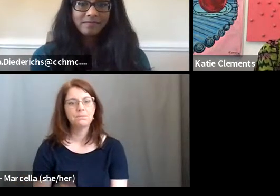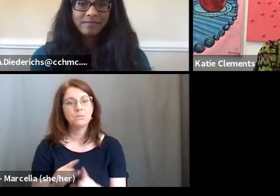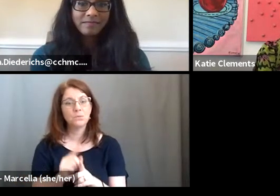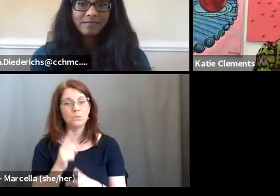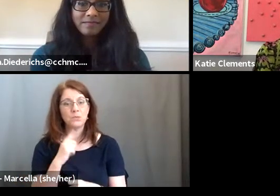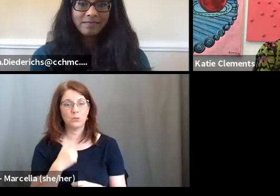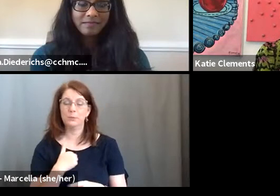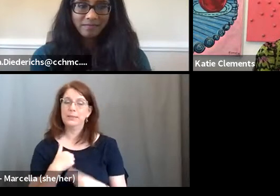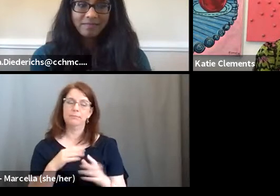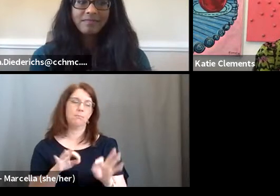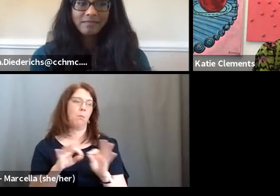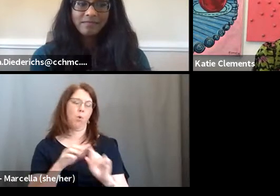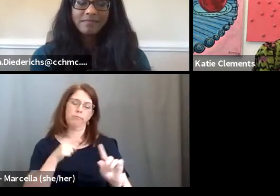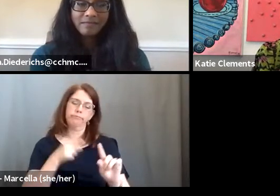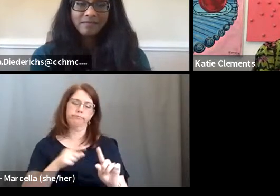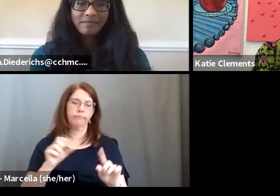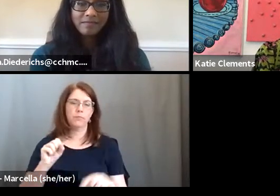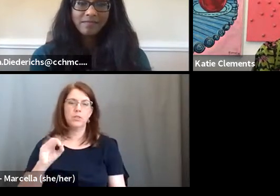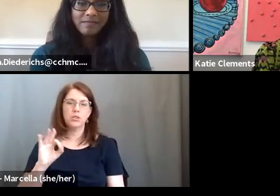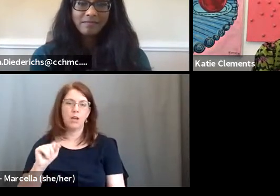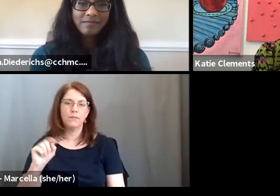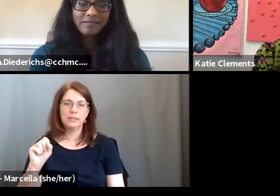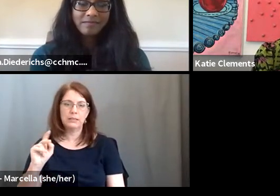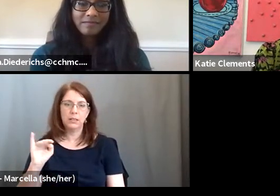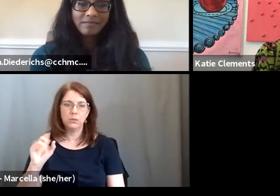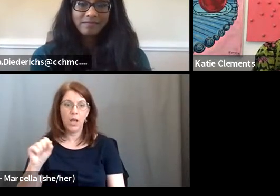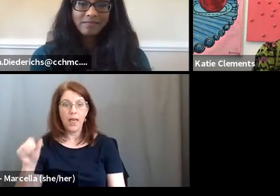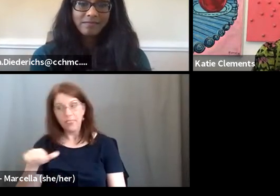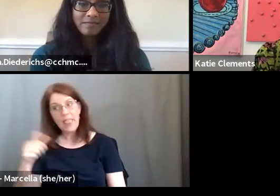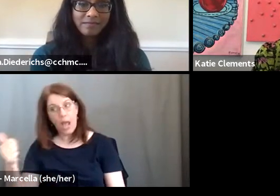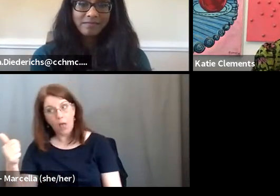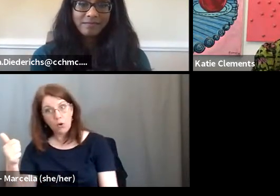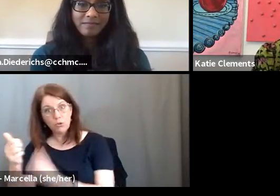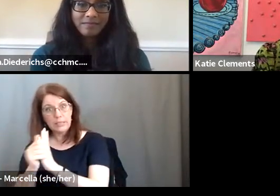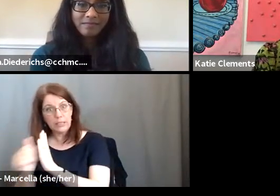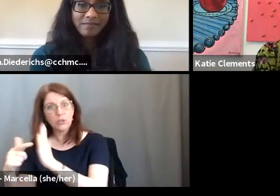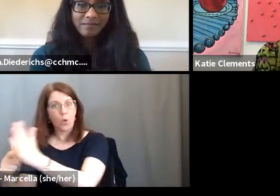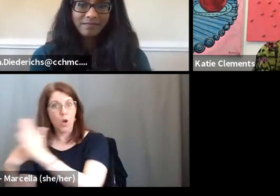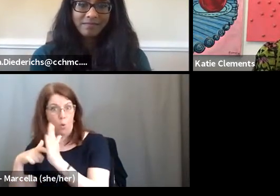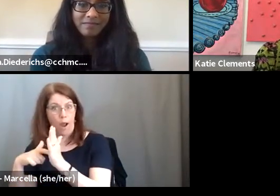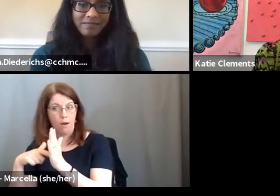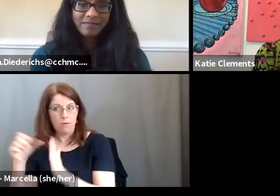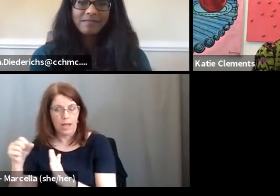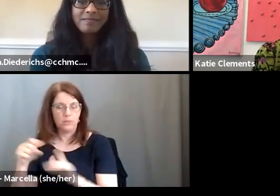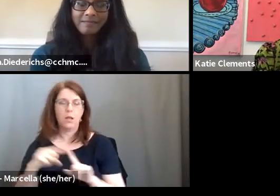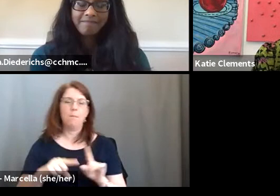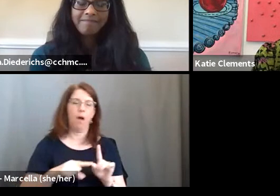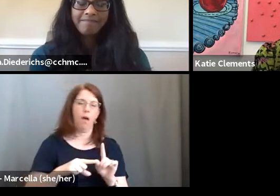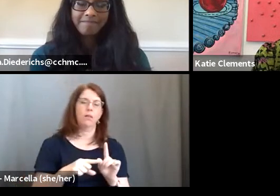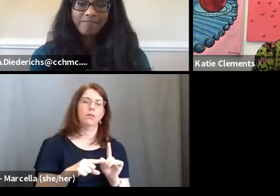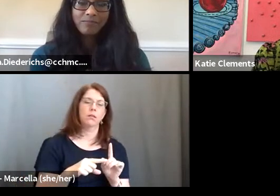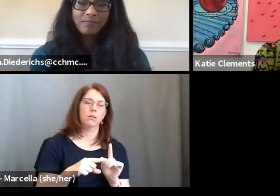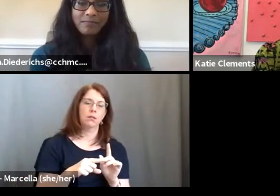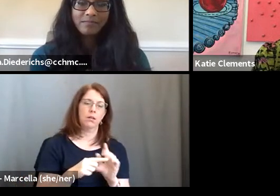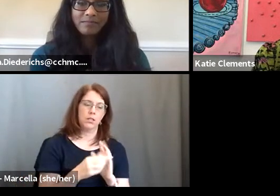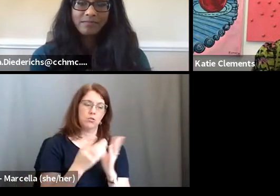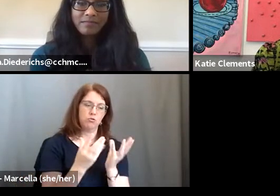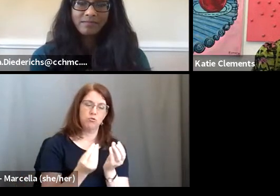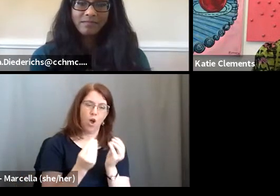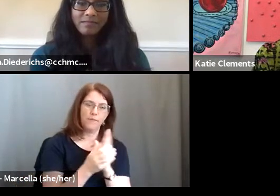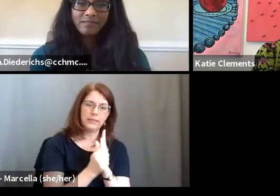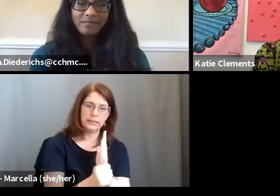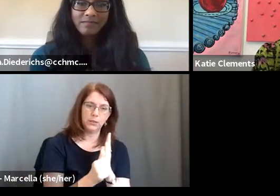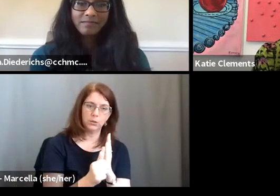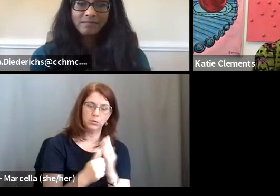me, it's the soft skills. Um, I mean, the other skills are required, but the soft skills make a great creative director. And what we found too,